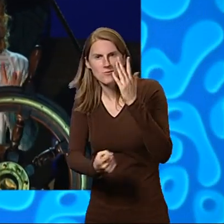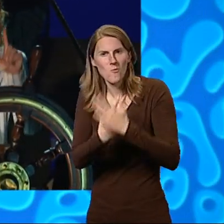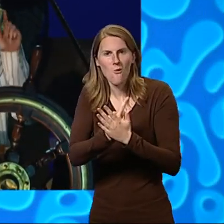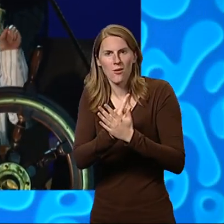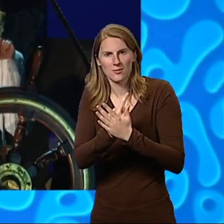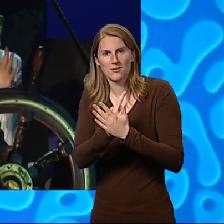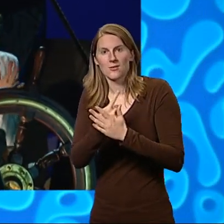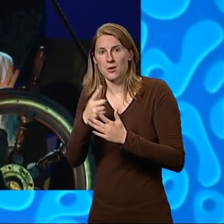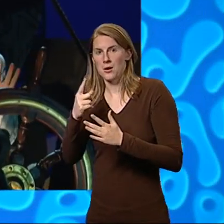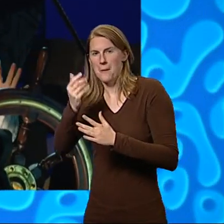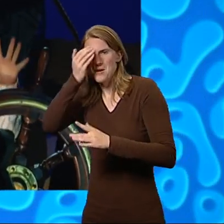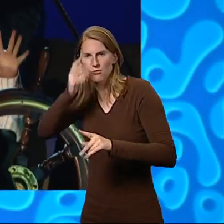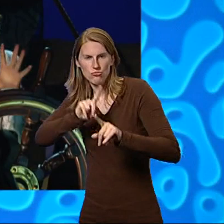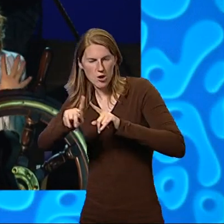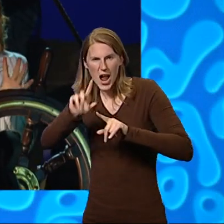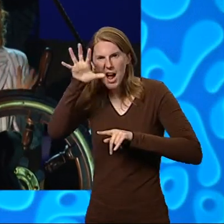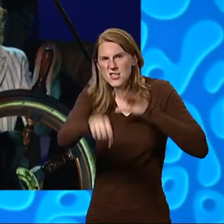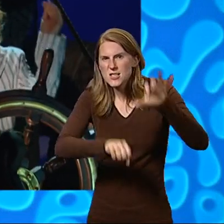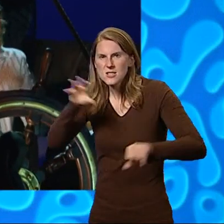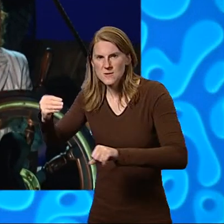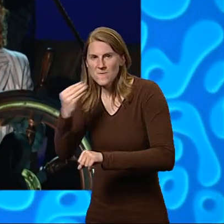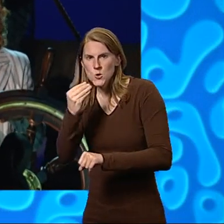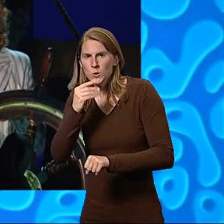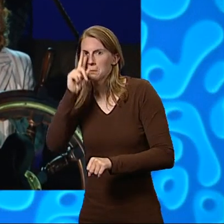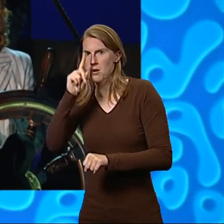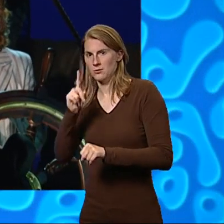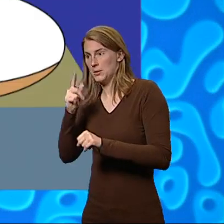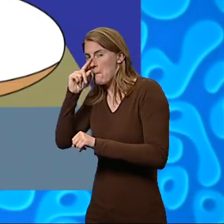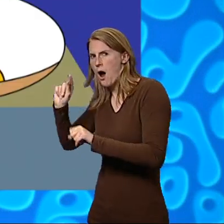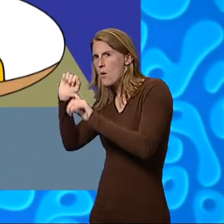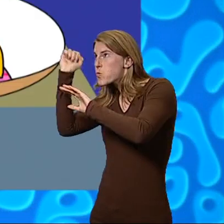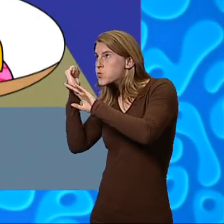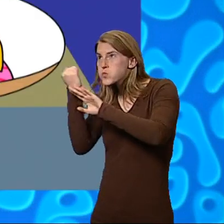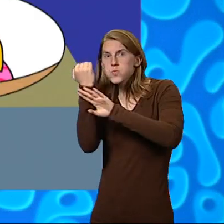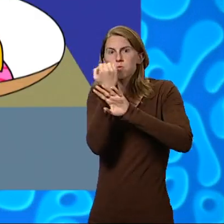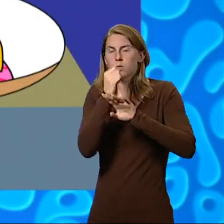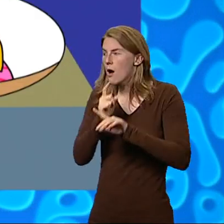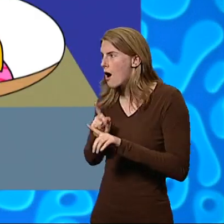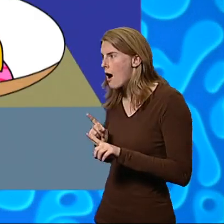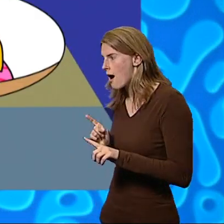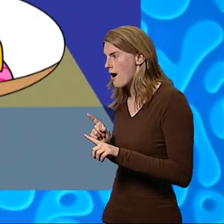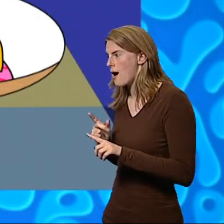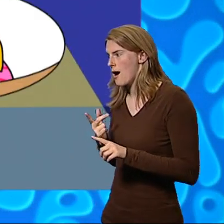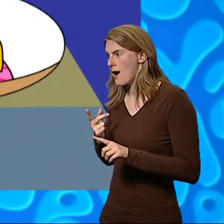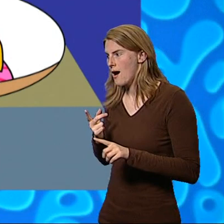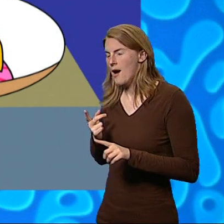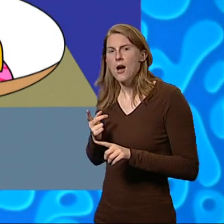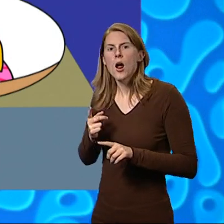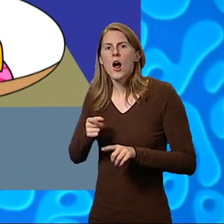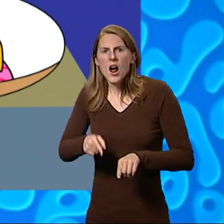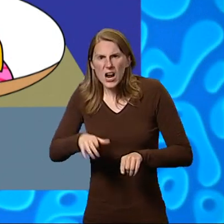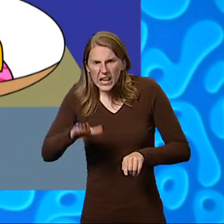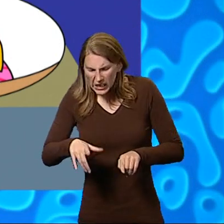food, Smudge finished the hole and the food fell straight down into the hold. That little kid nicked our food,